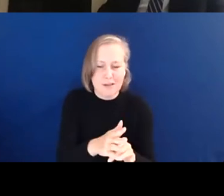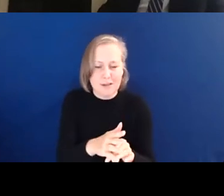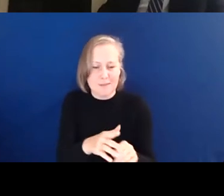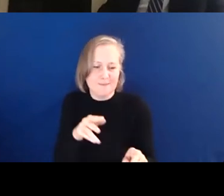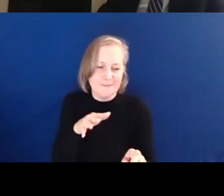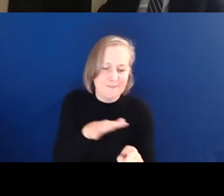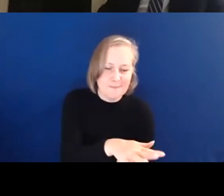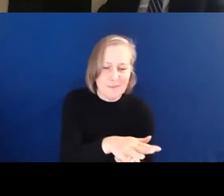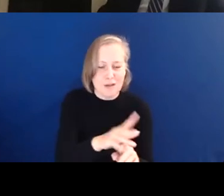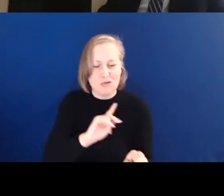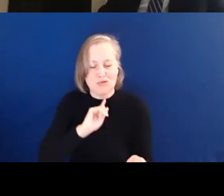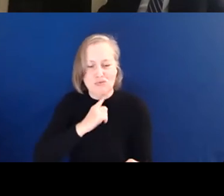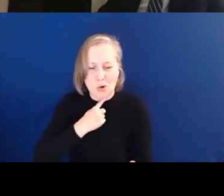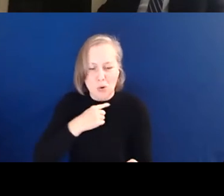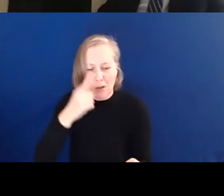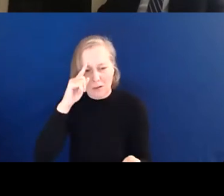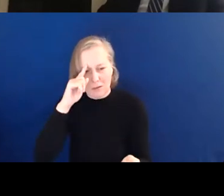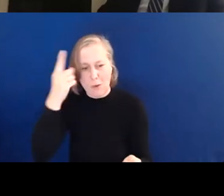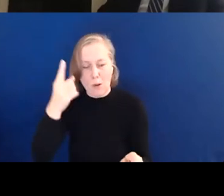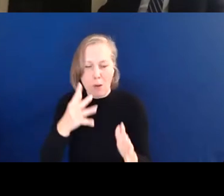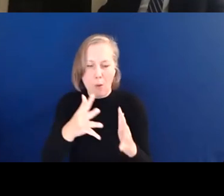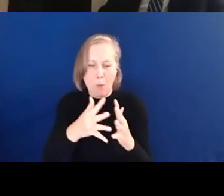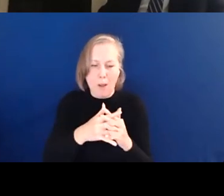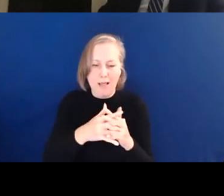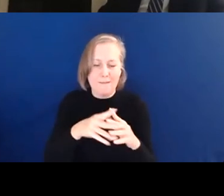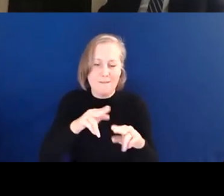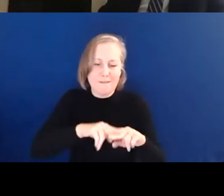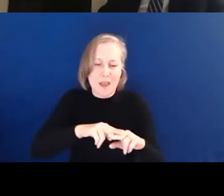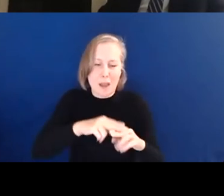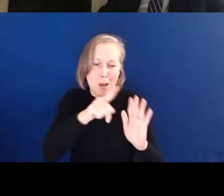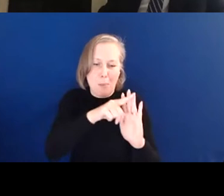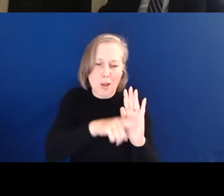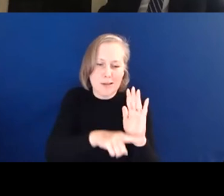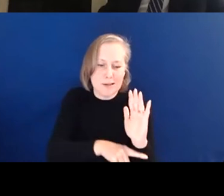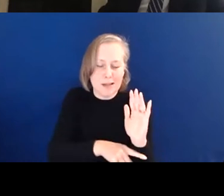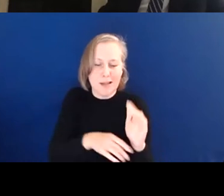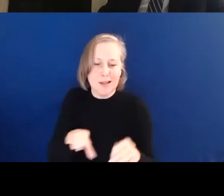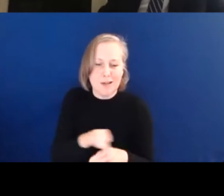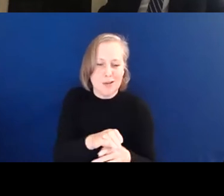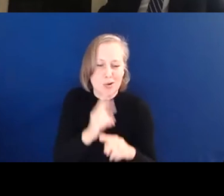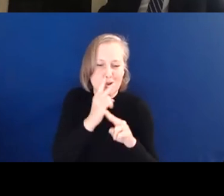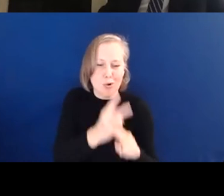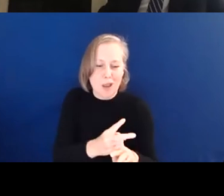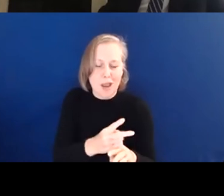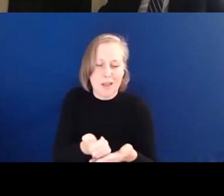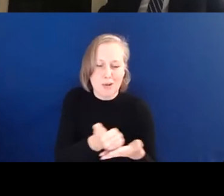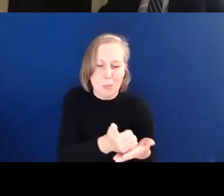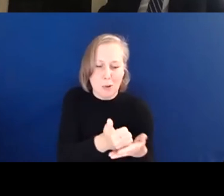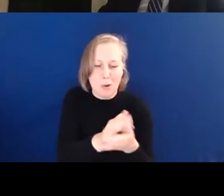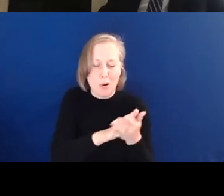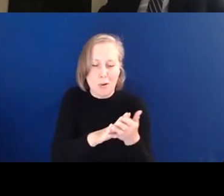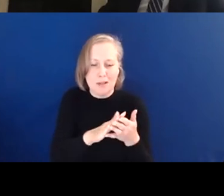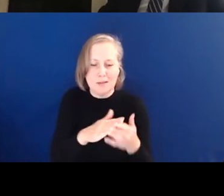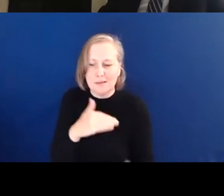people with cruel and arbitrary welfare reform policy to cut social care support and make it increasingly inadequate